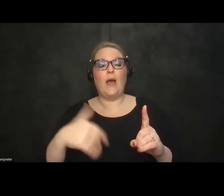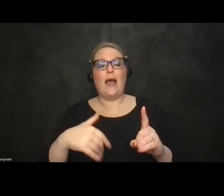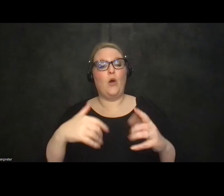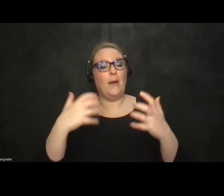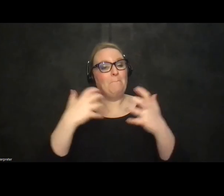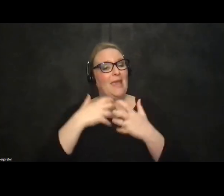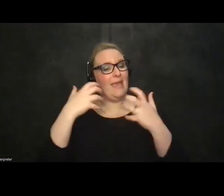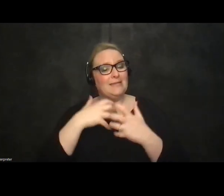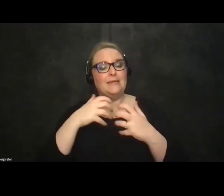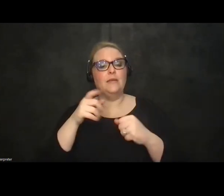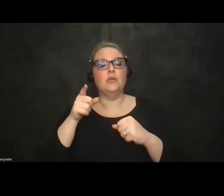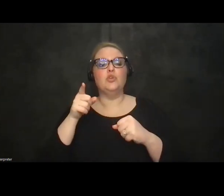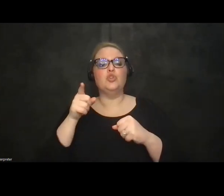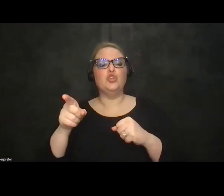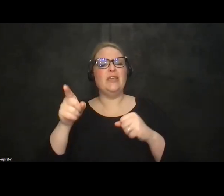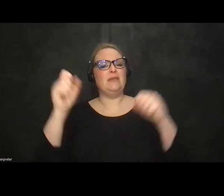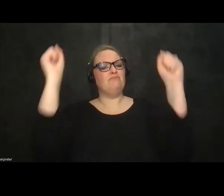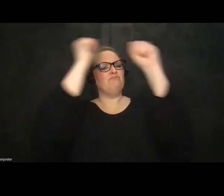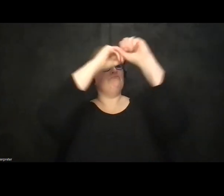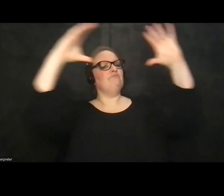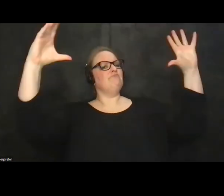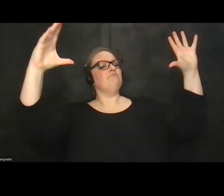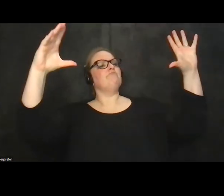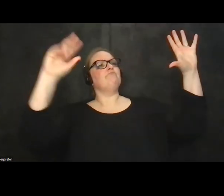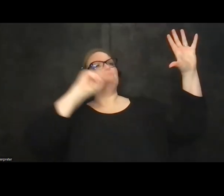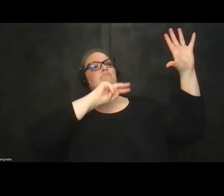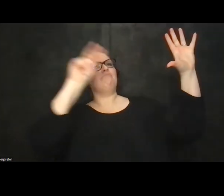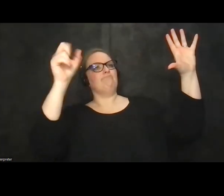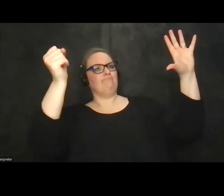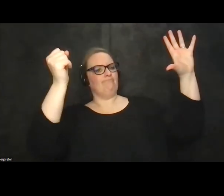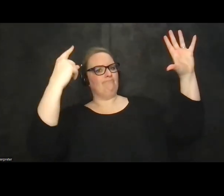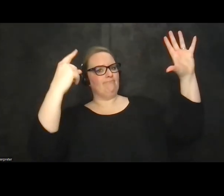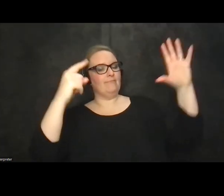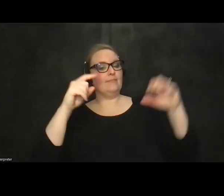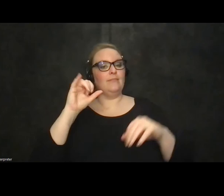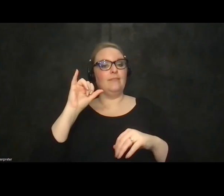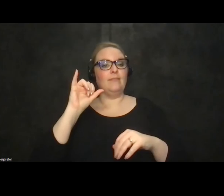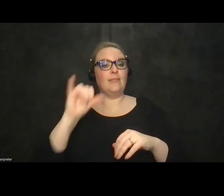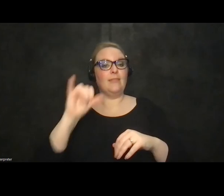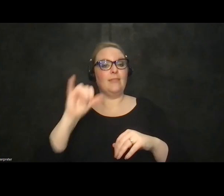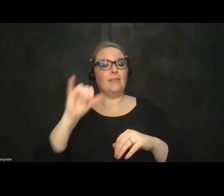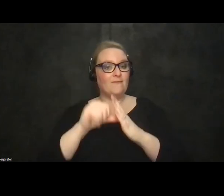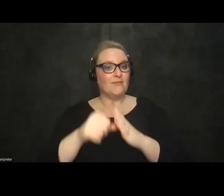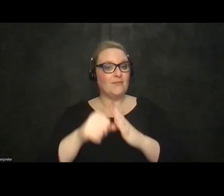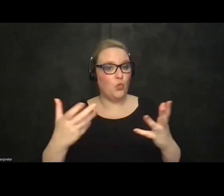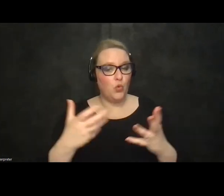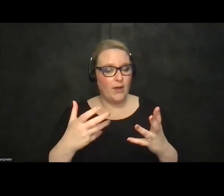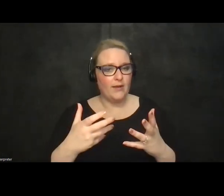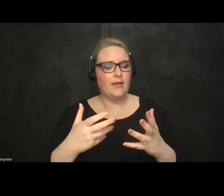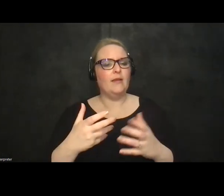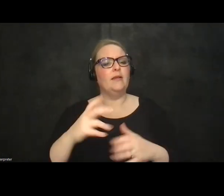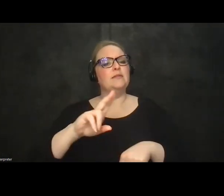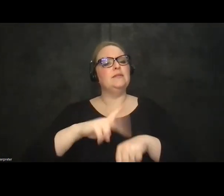she just sees the big picture and and what really stood out from that for me was the idea of a double-edged sword